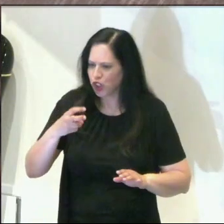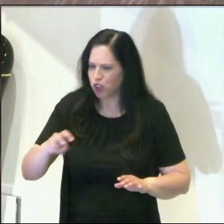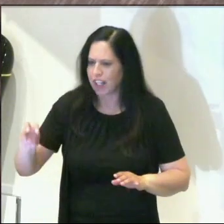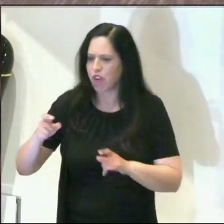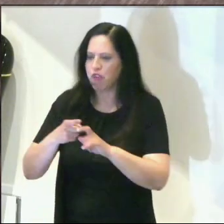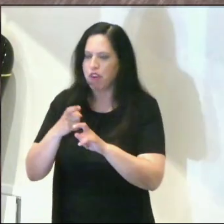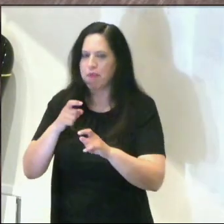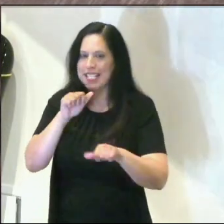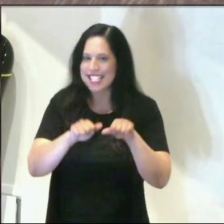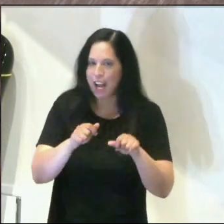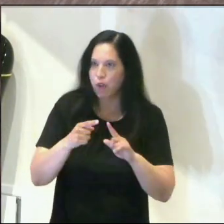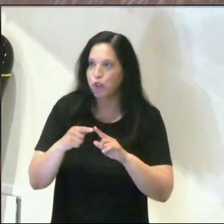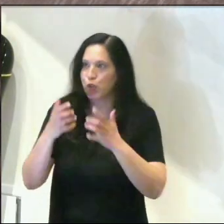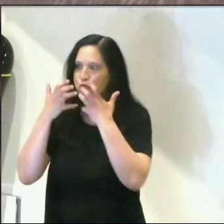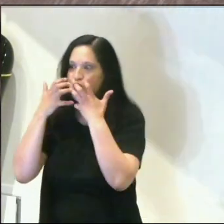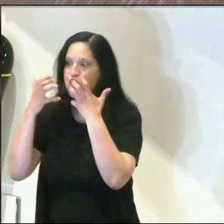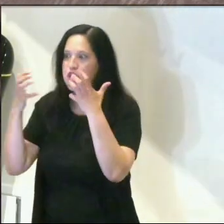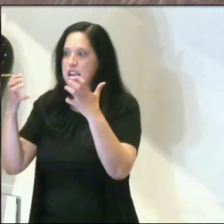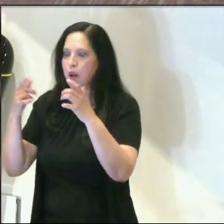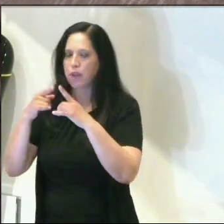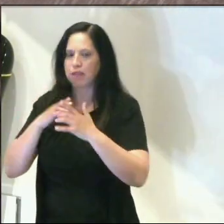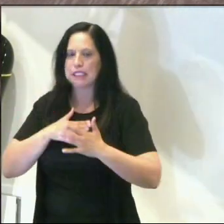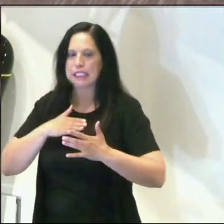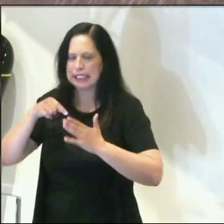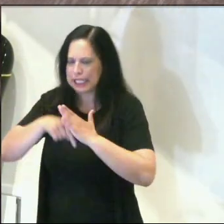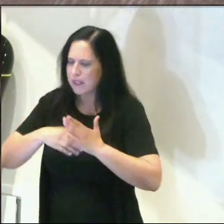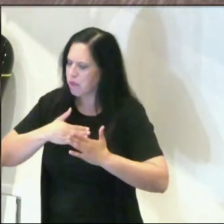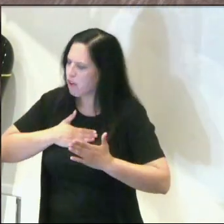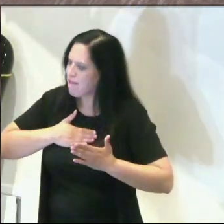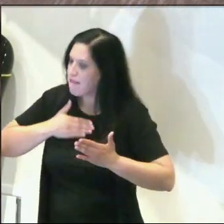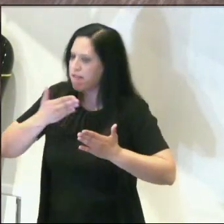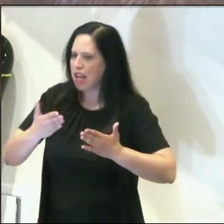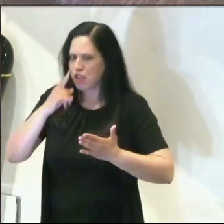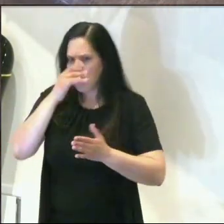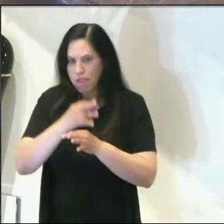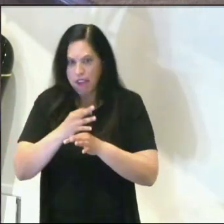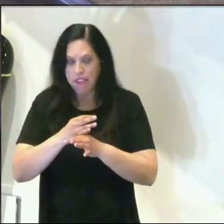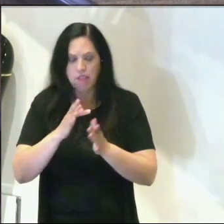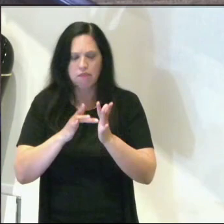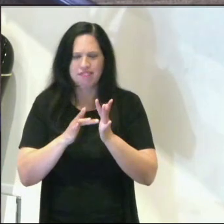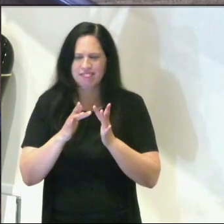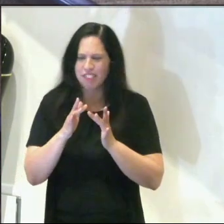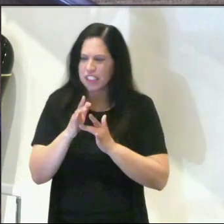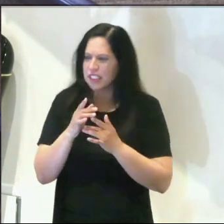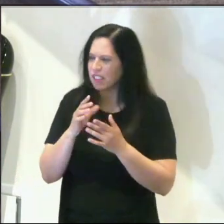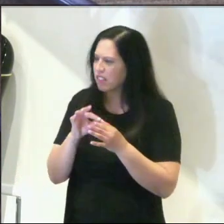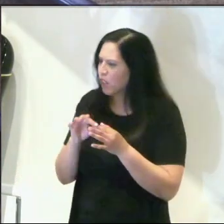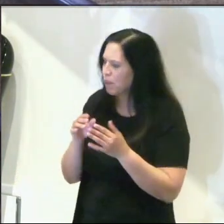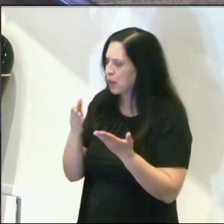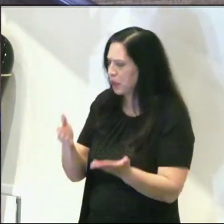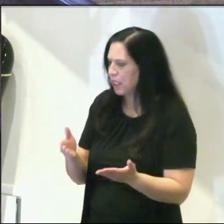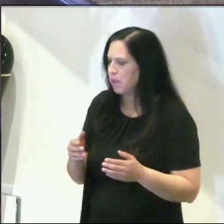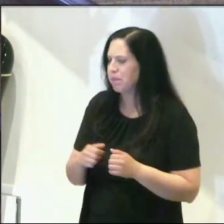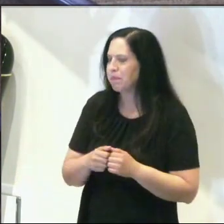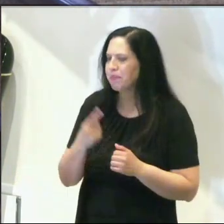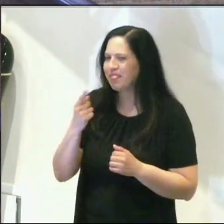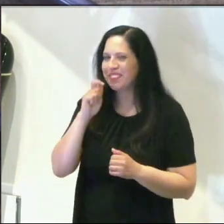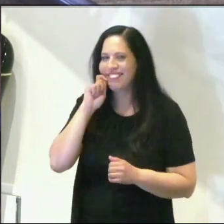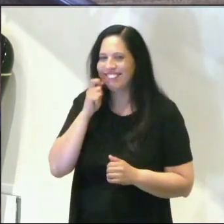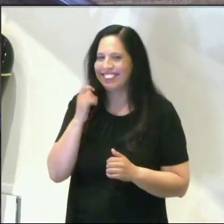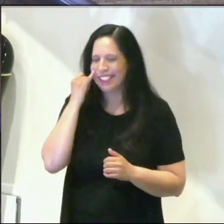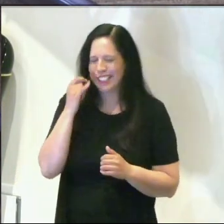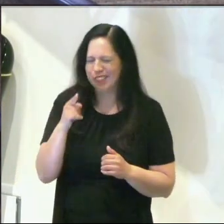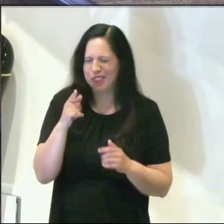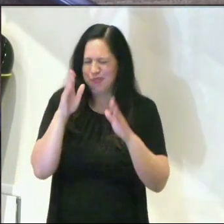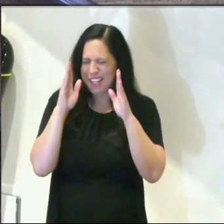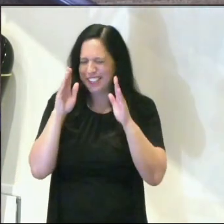of deep confessional faith. And then Jesus says to him something neat. If you listen to the gospel read just a